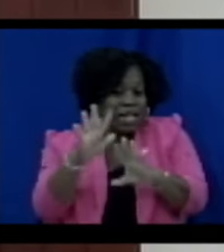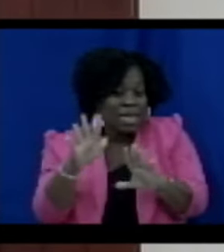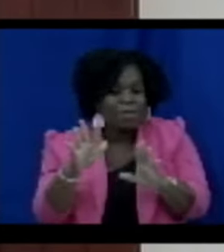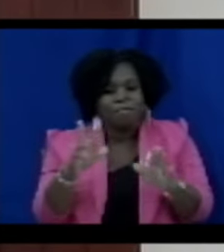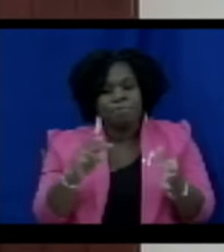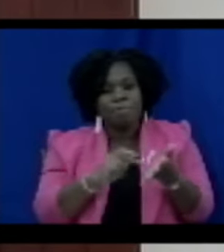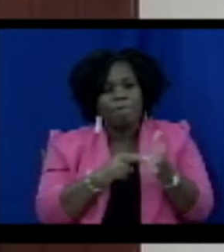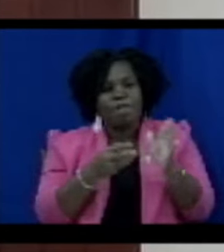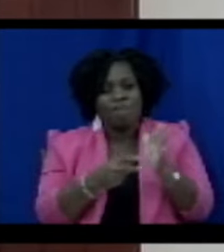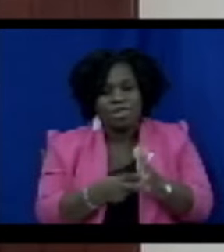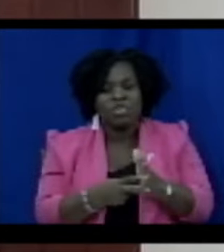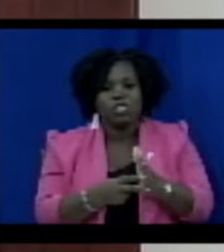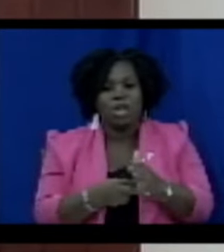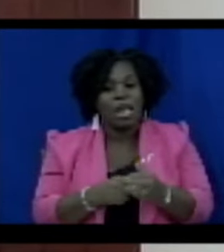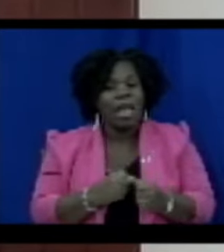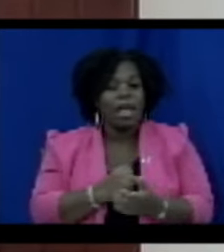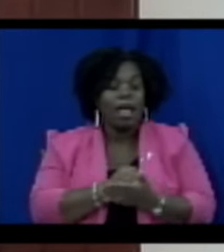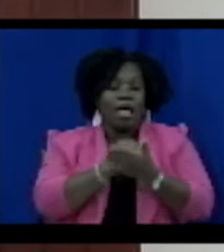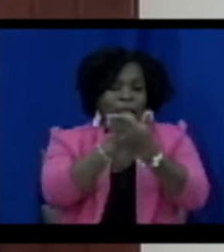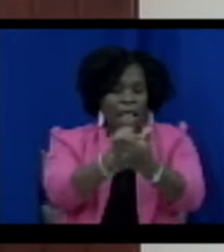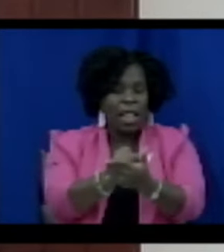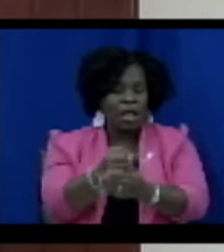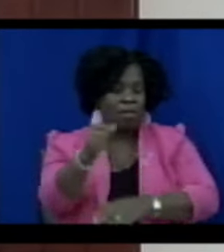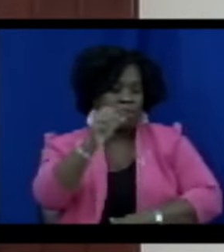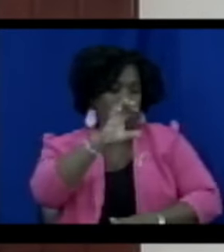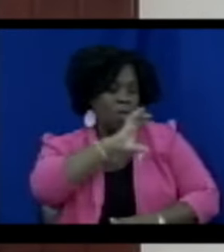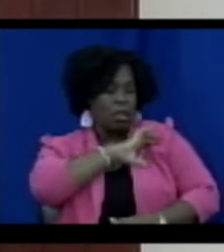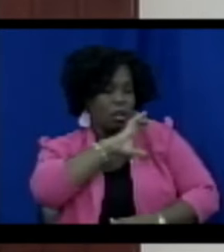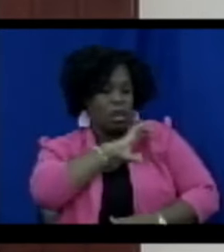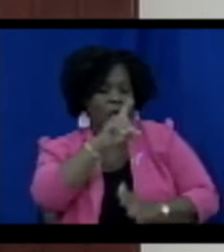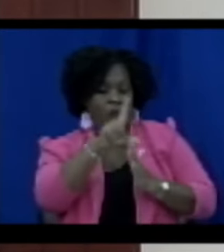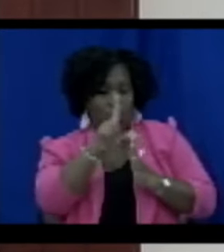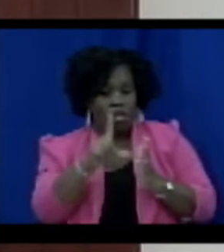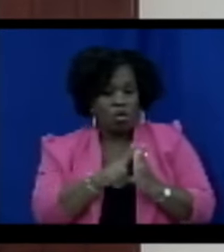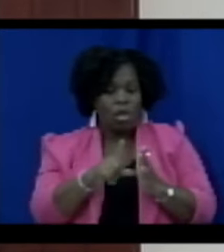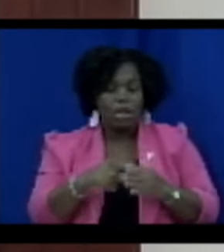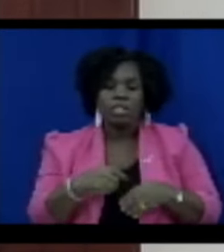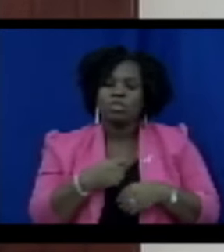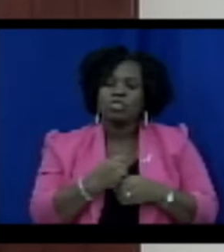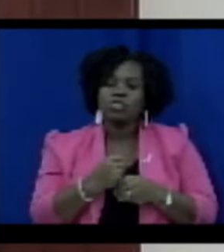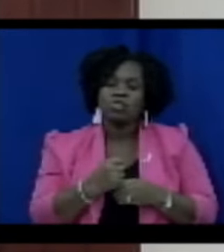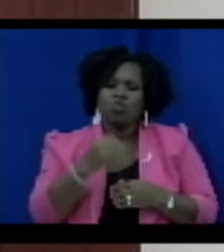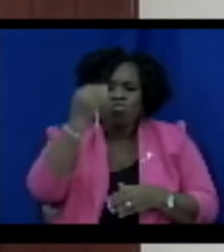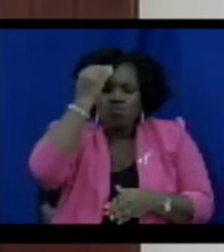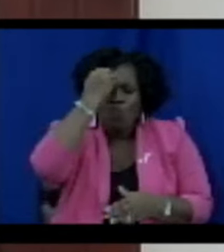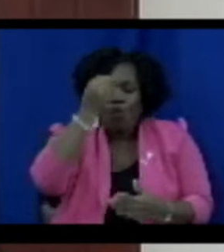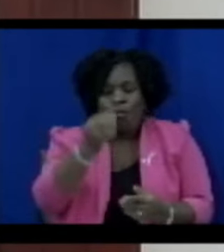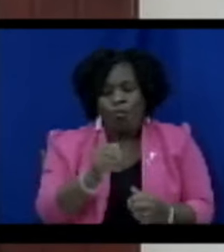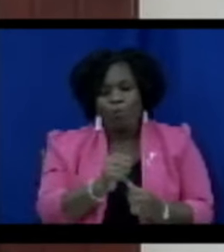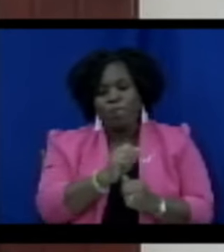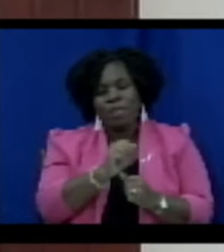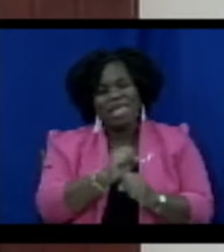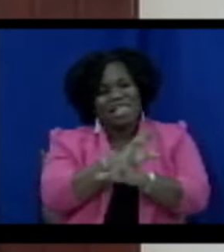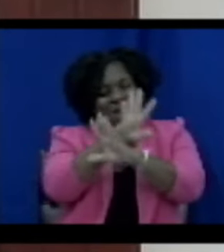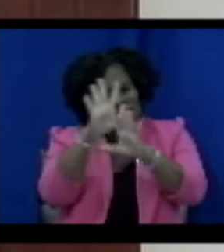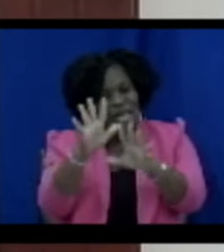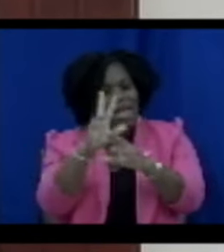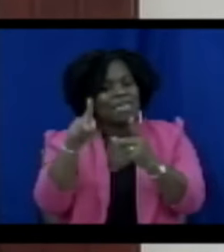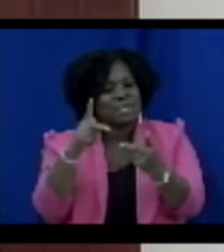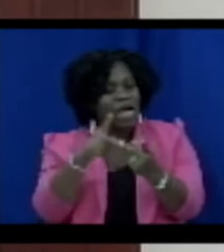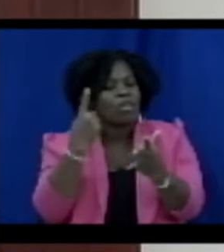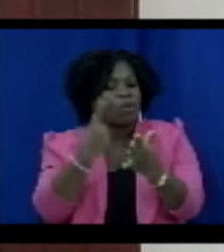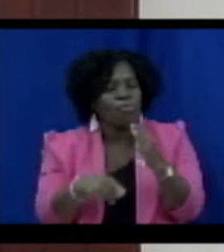enforcement agencies to focus their resources on assets that are most likely to be linked to criminal activities. This